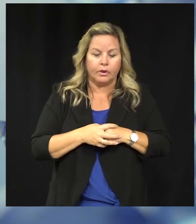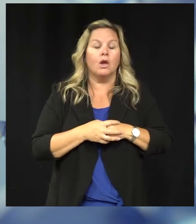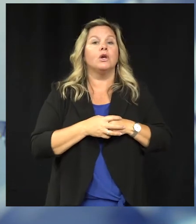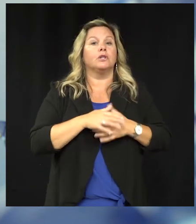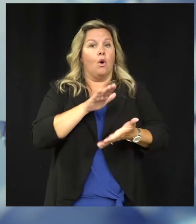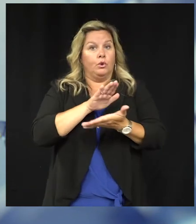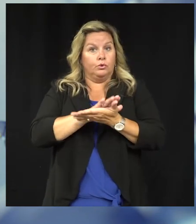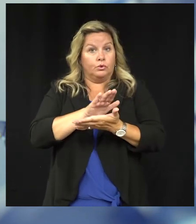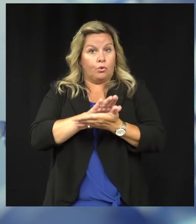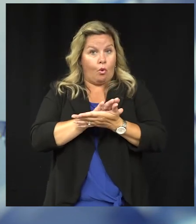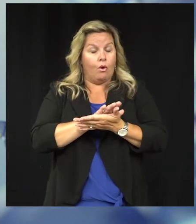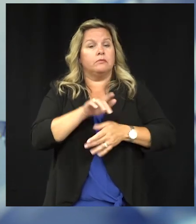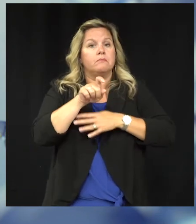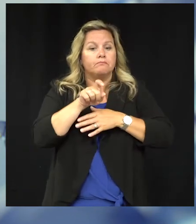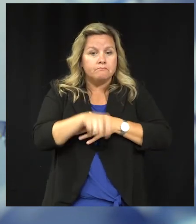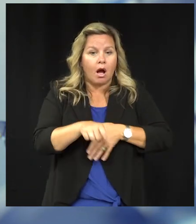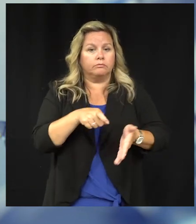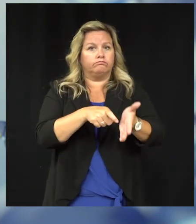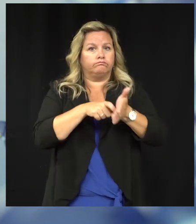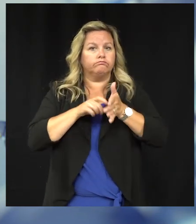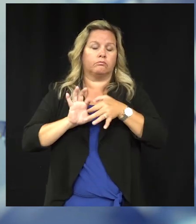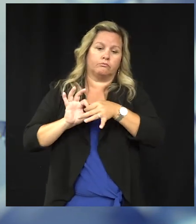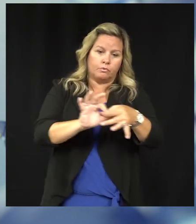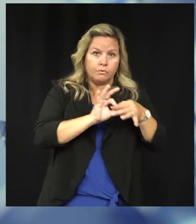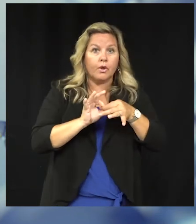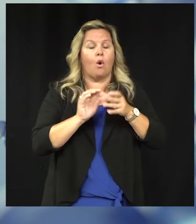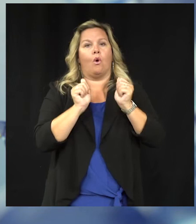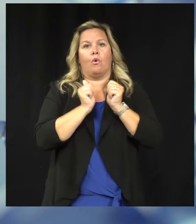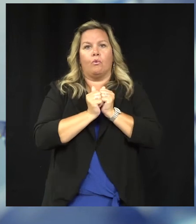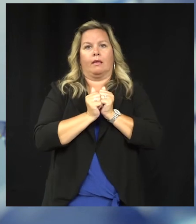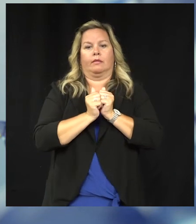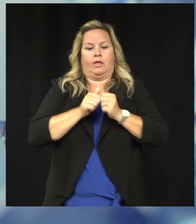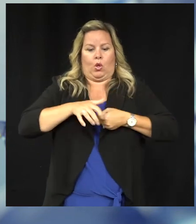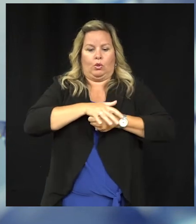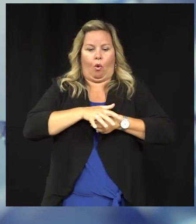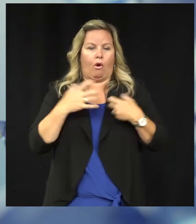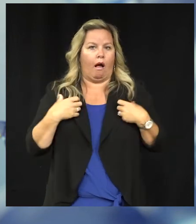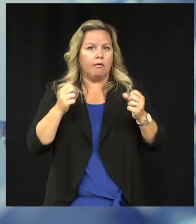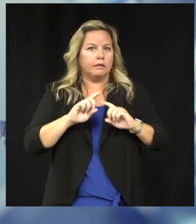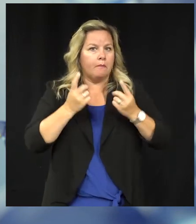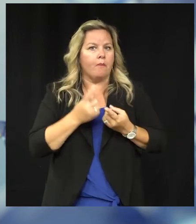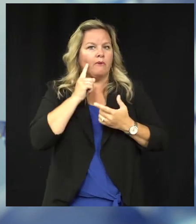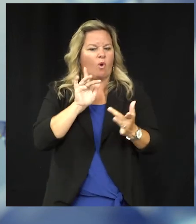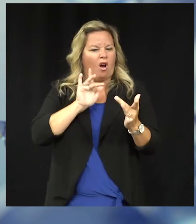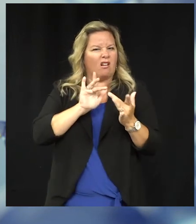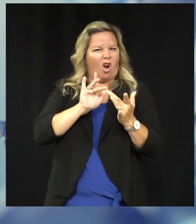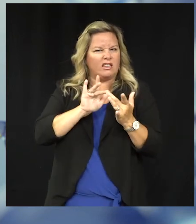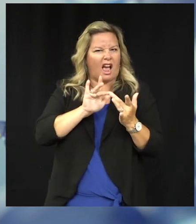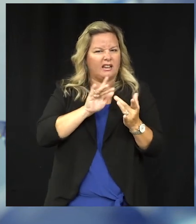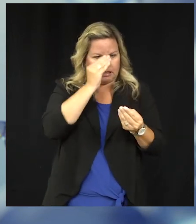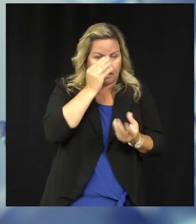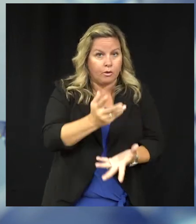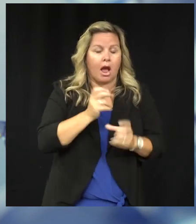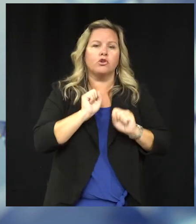cooperate with local health department to provide the contact information for those close contacts so that we can contact the family.